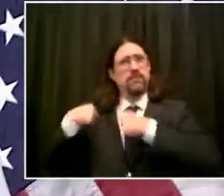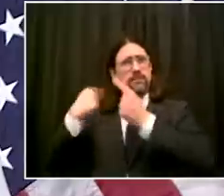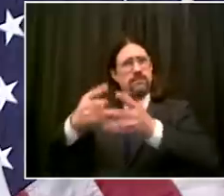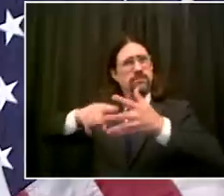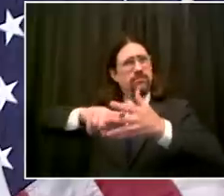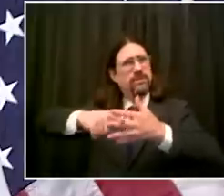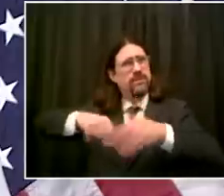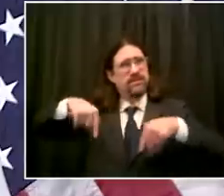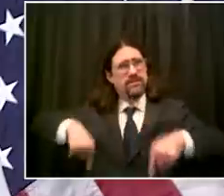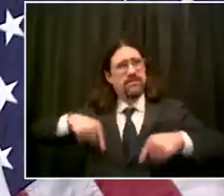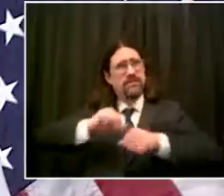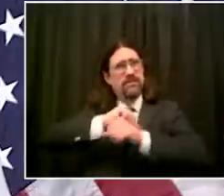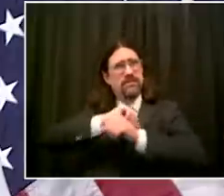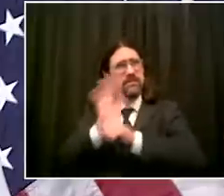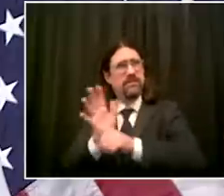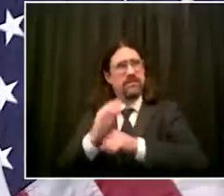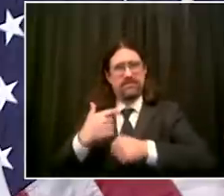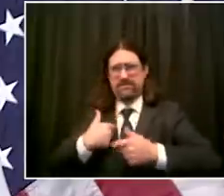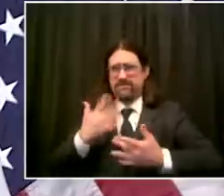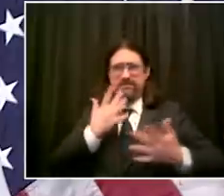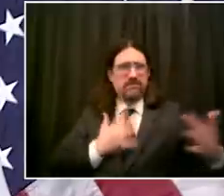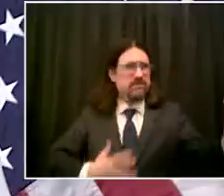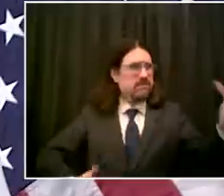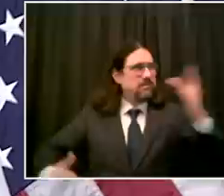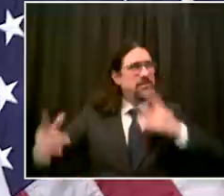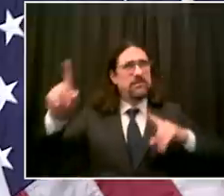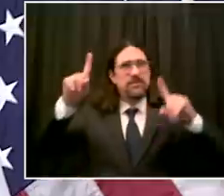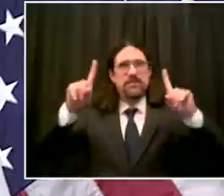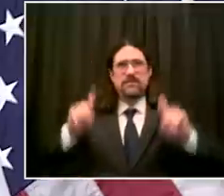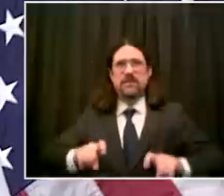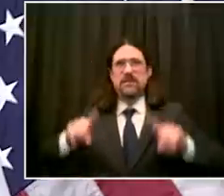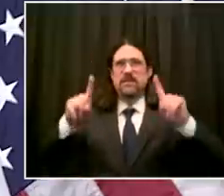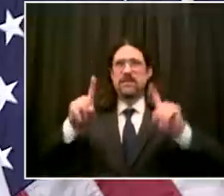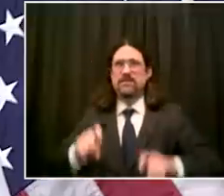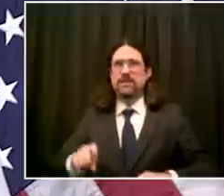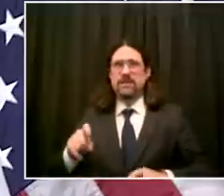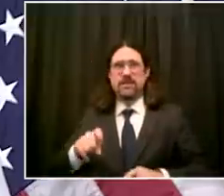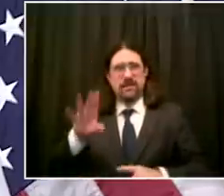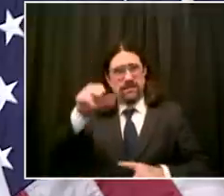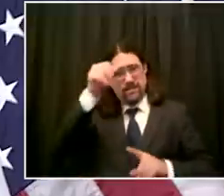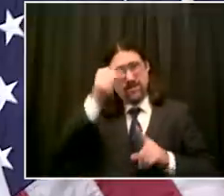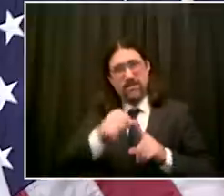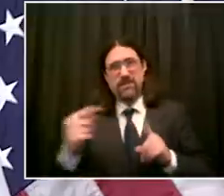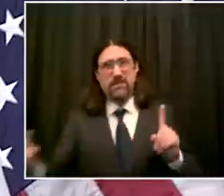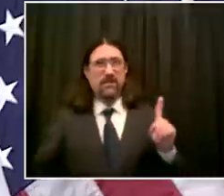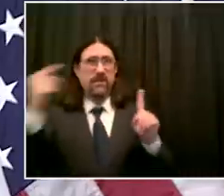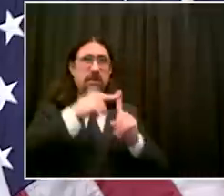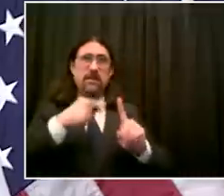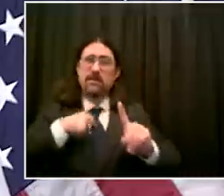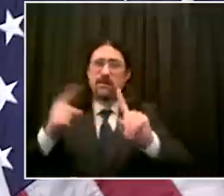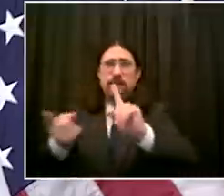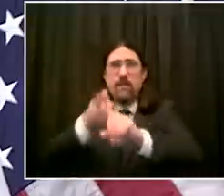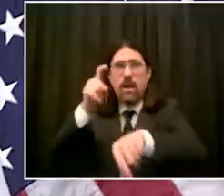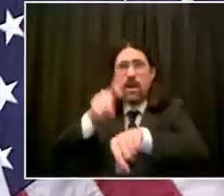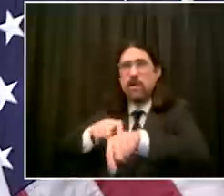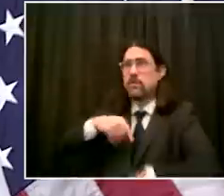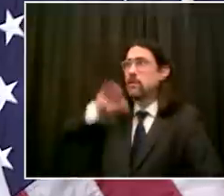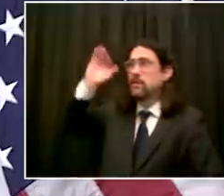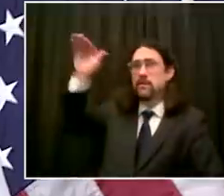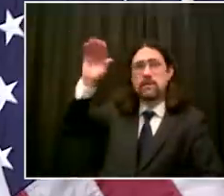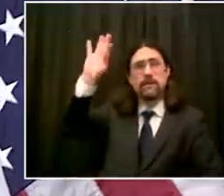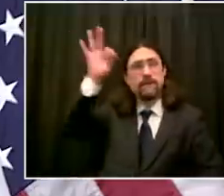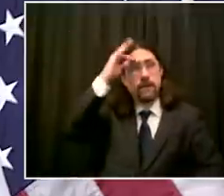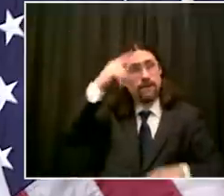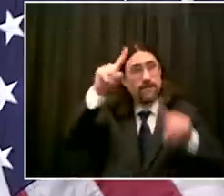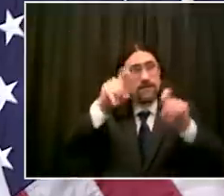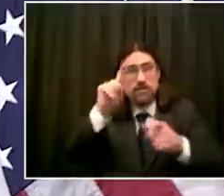24th when i first asked the federal government to give us the local ability to test and to provide us testing on a large scale and we've still never gotten it